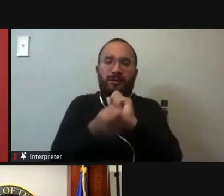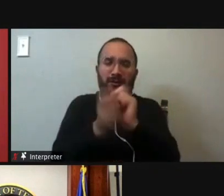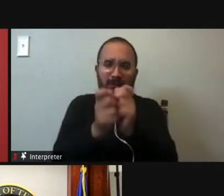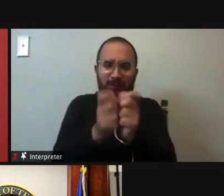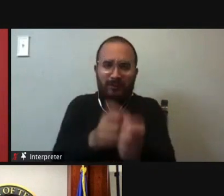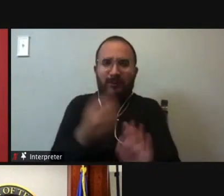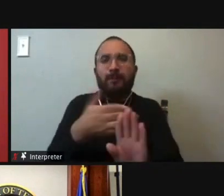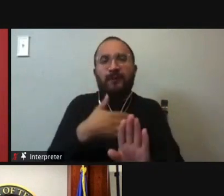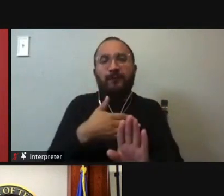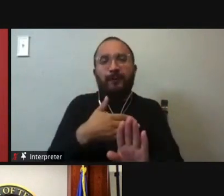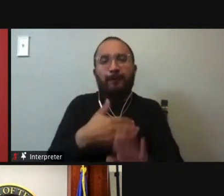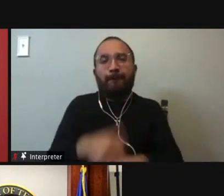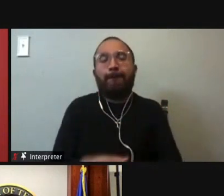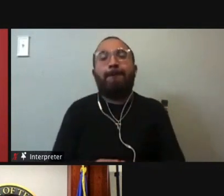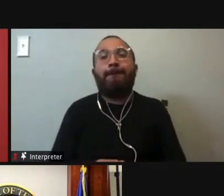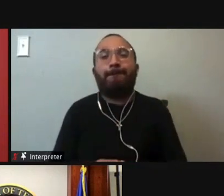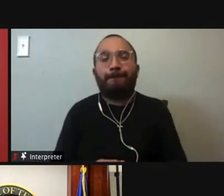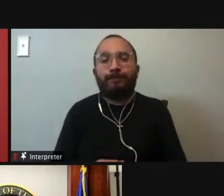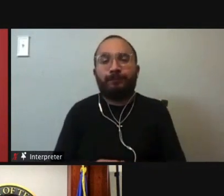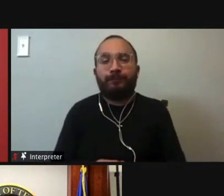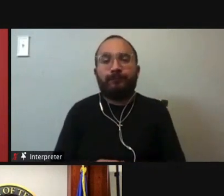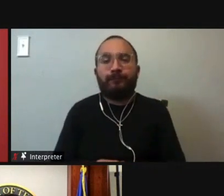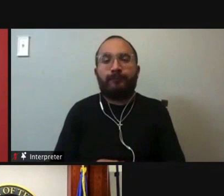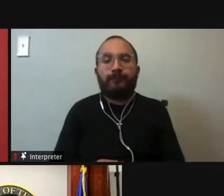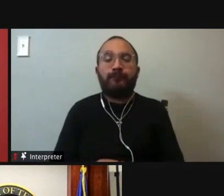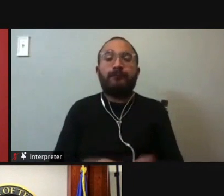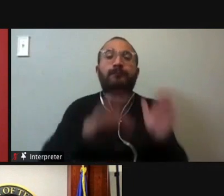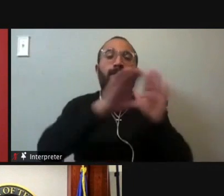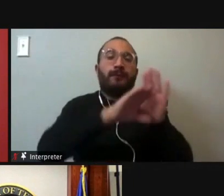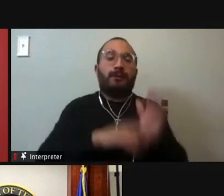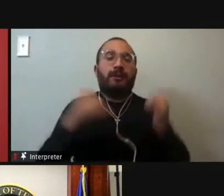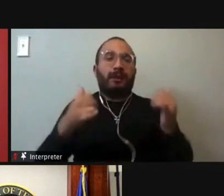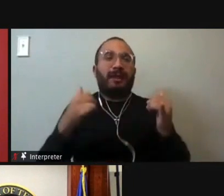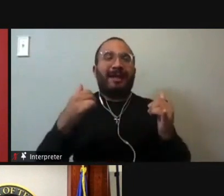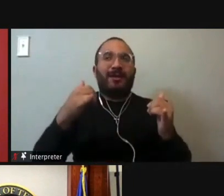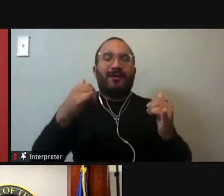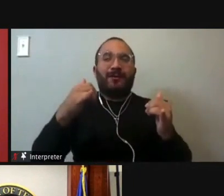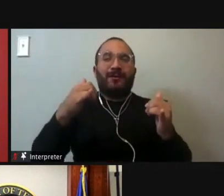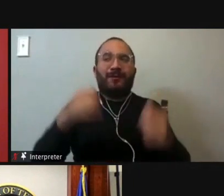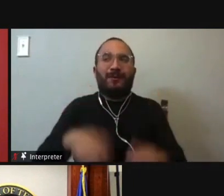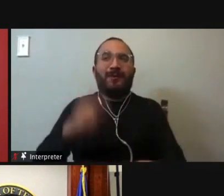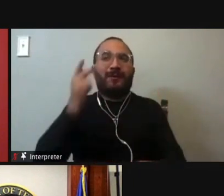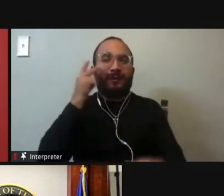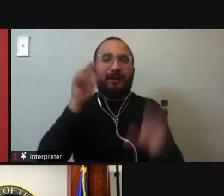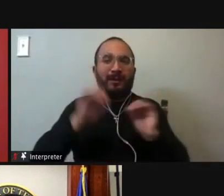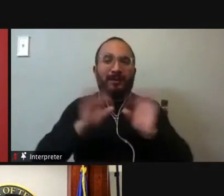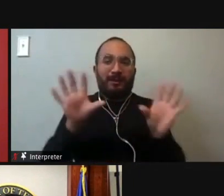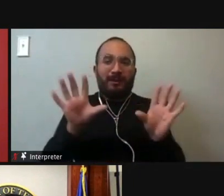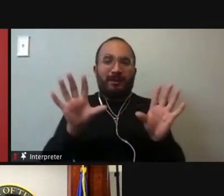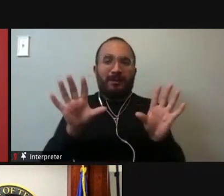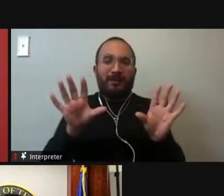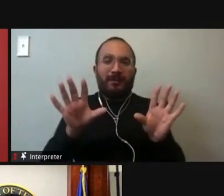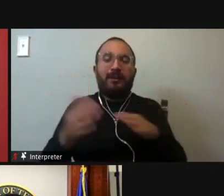what our Constitution now reflects, which is again centuries of thoughtful debate, it enshrines